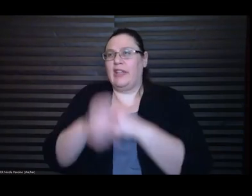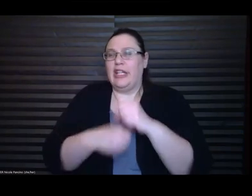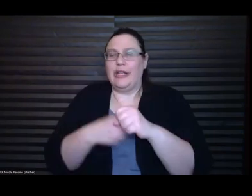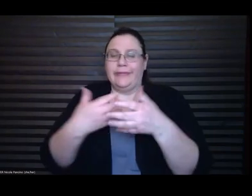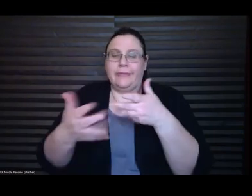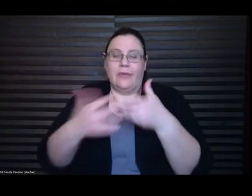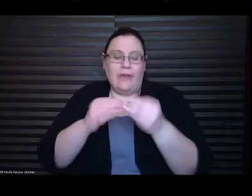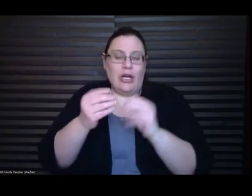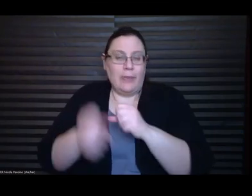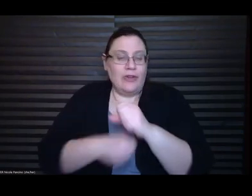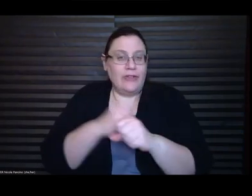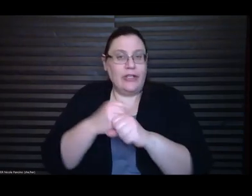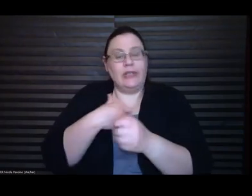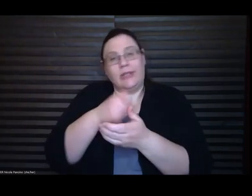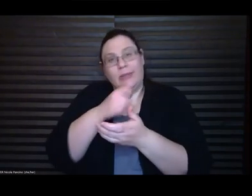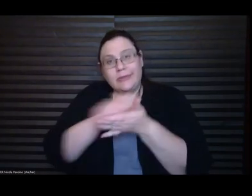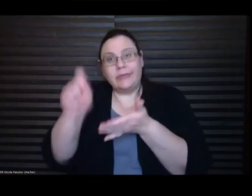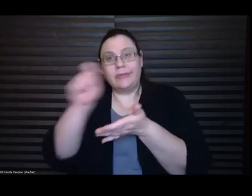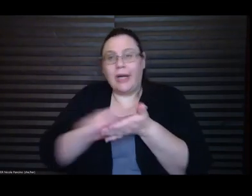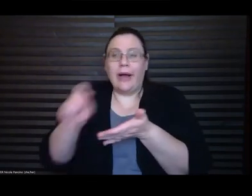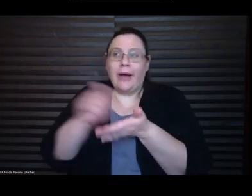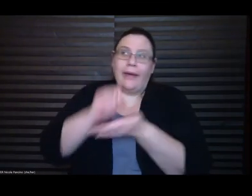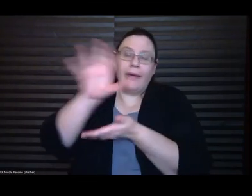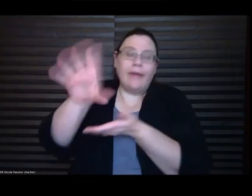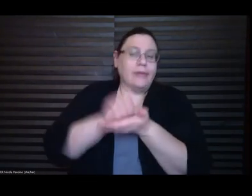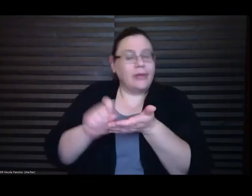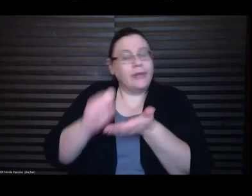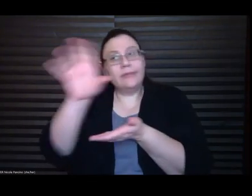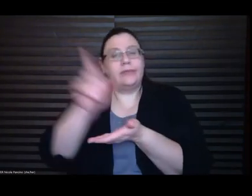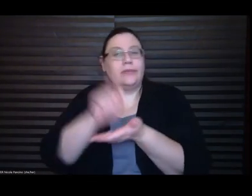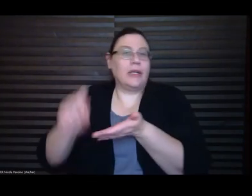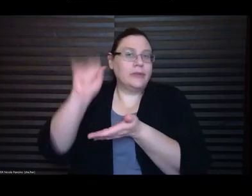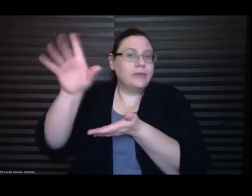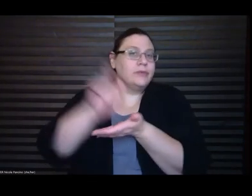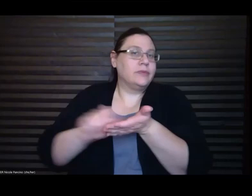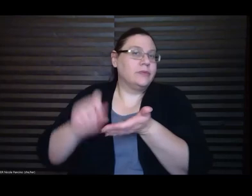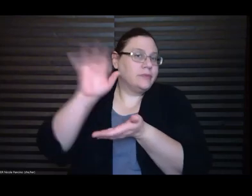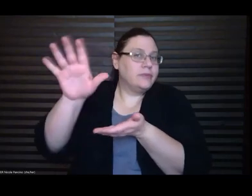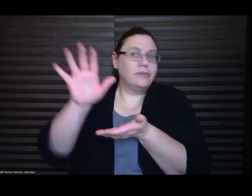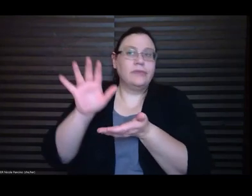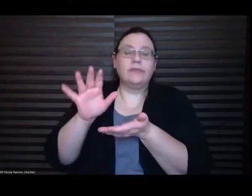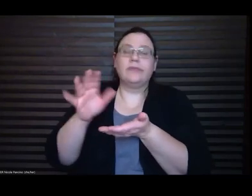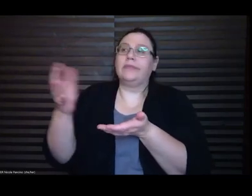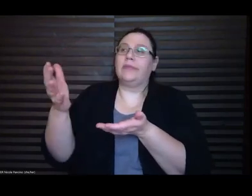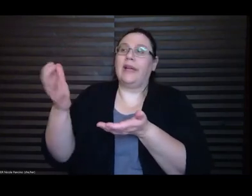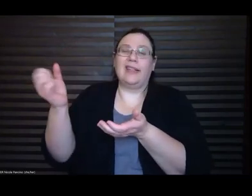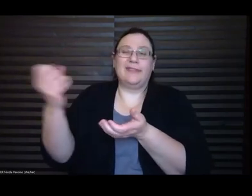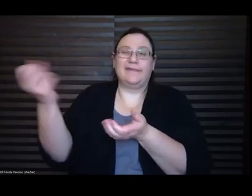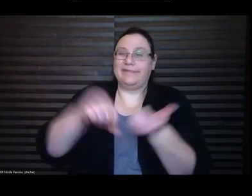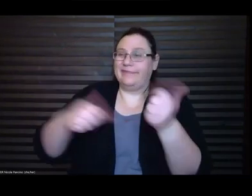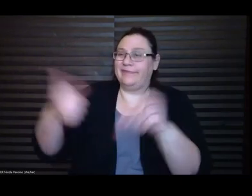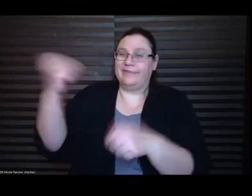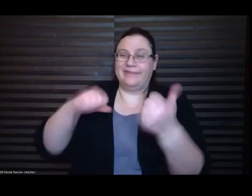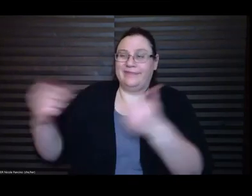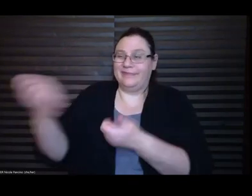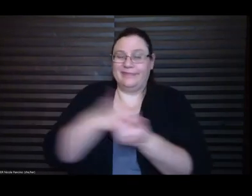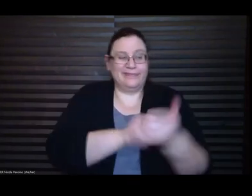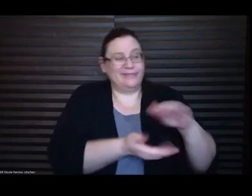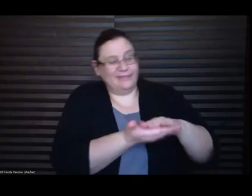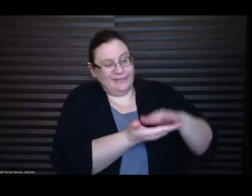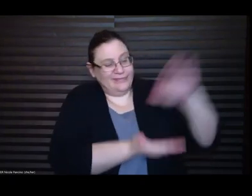kind of collecting rejections and then taking things back and tweaking them and just living in